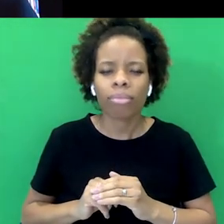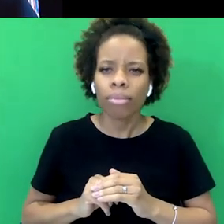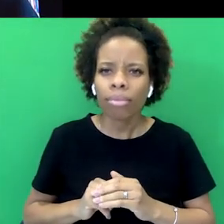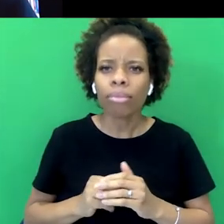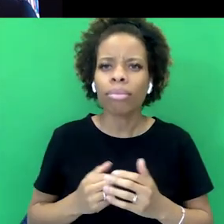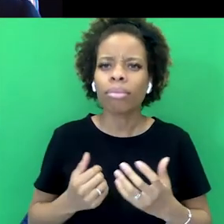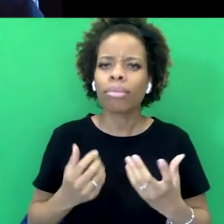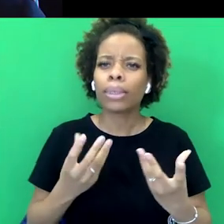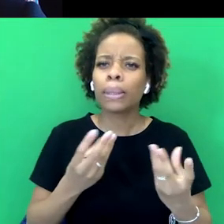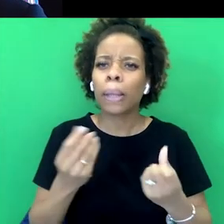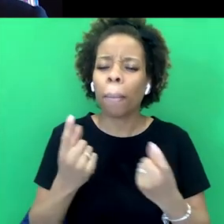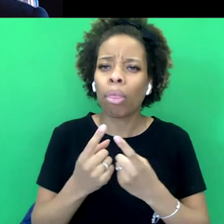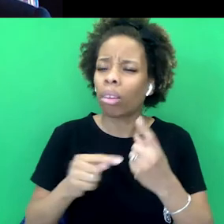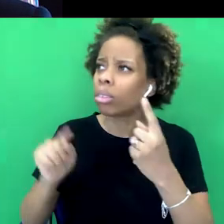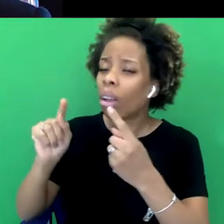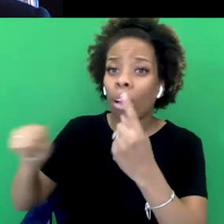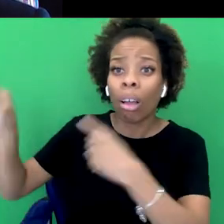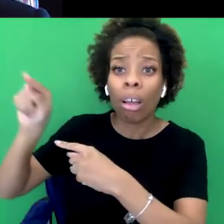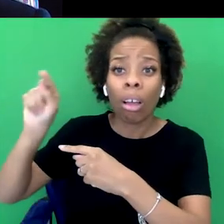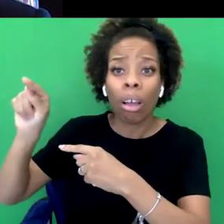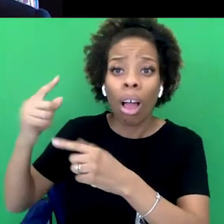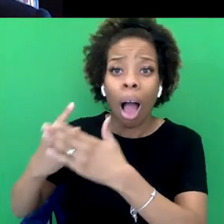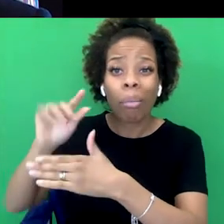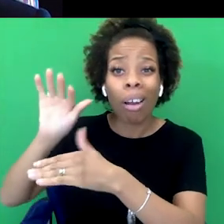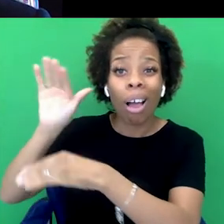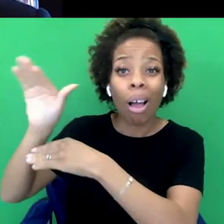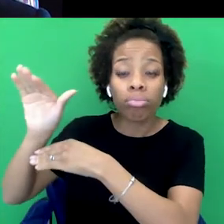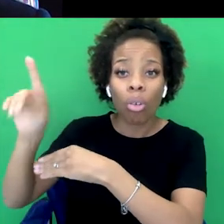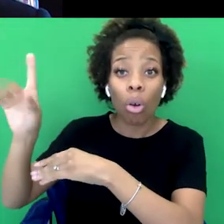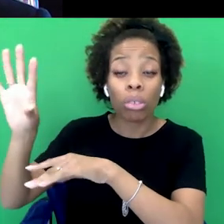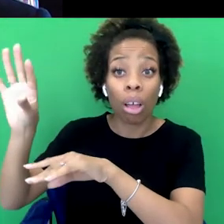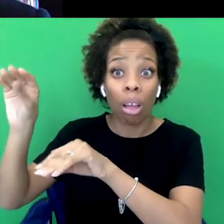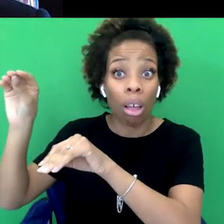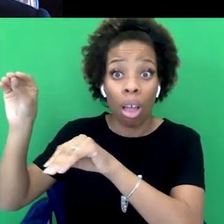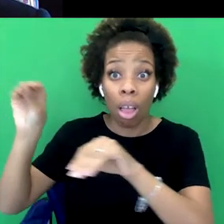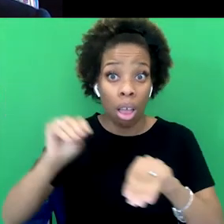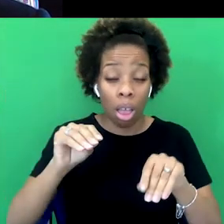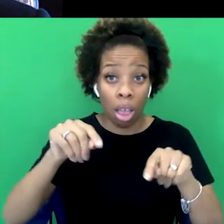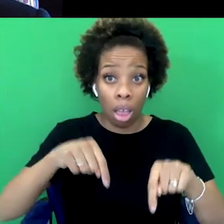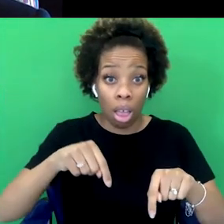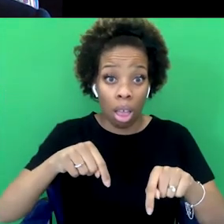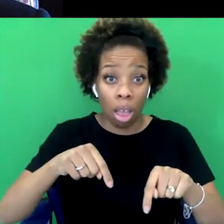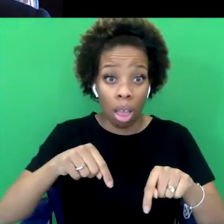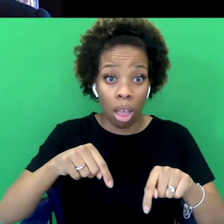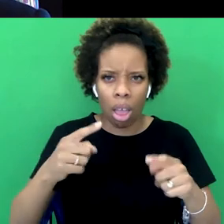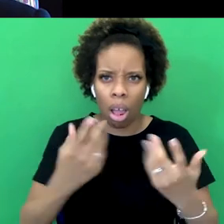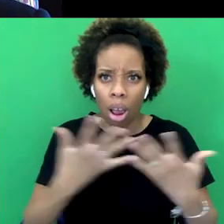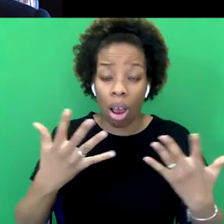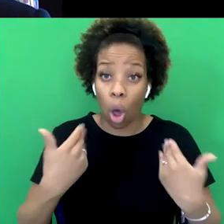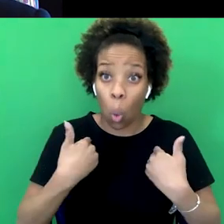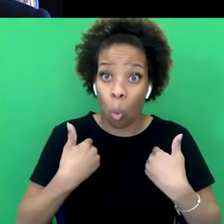and when they came on shore, by the time they came on shore, they were laundered, and in the incidence of wealth, literally.